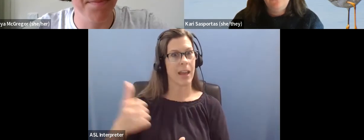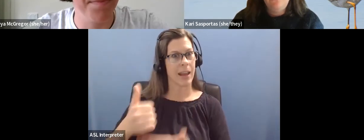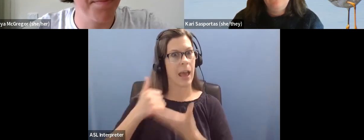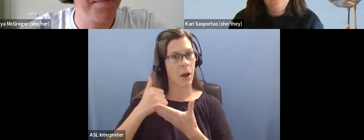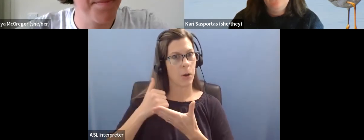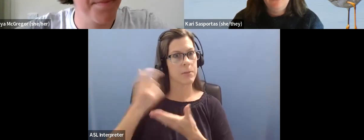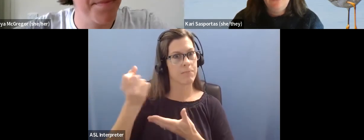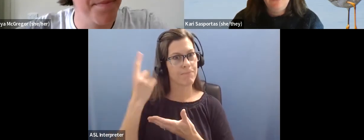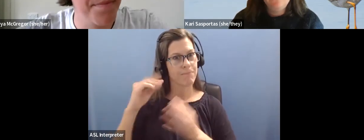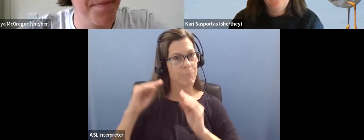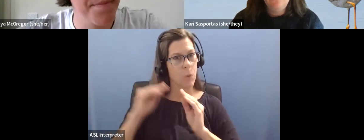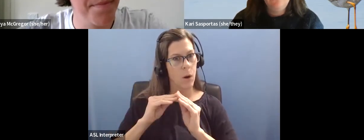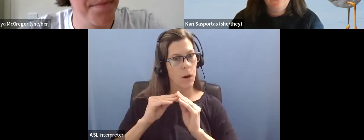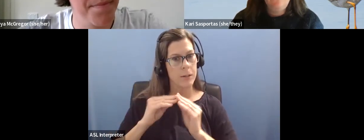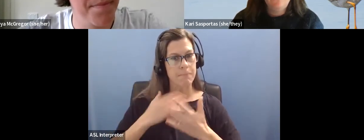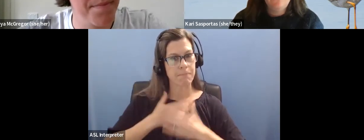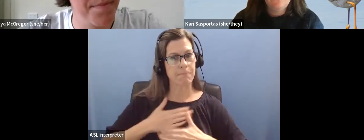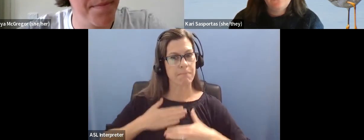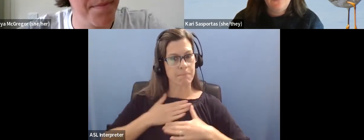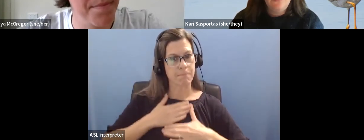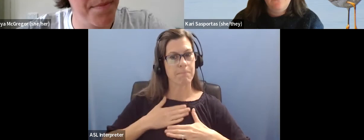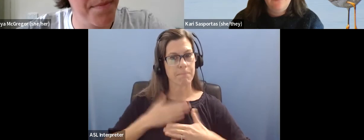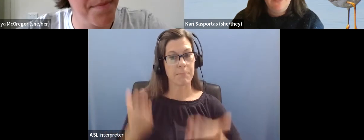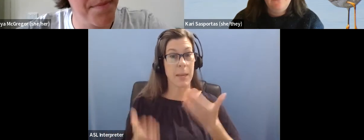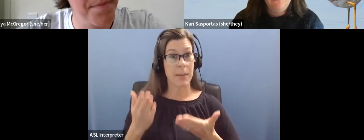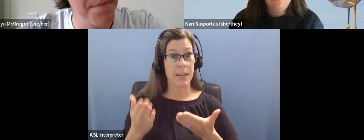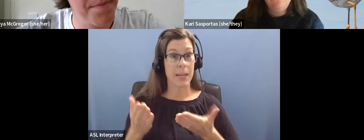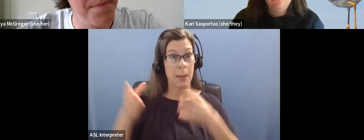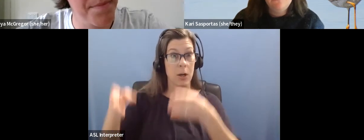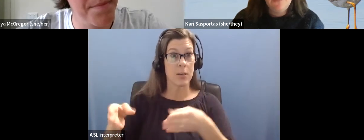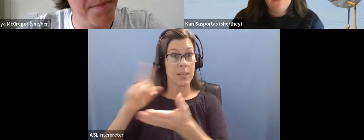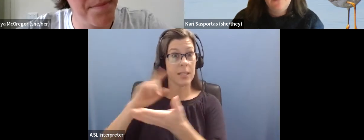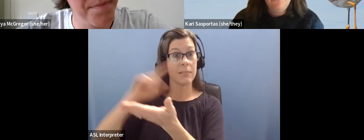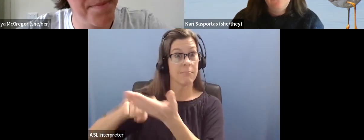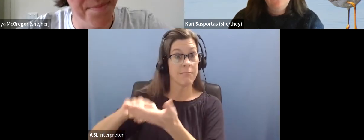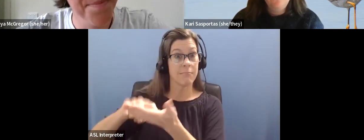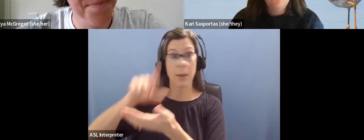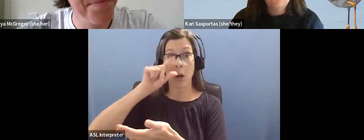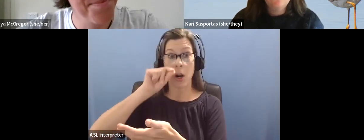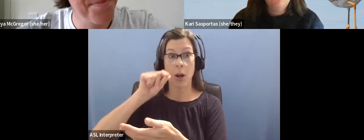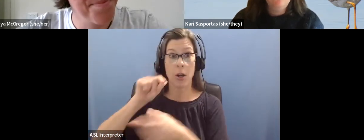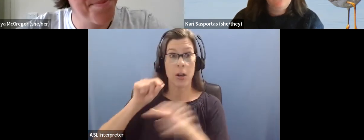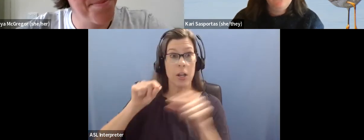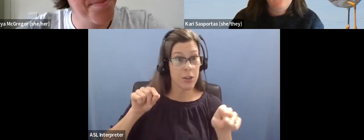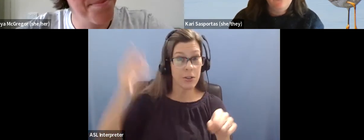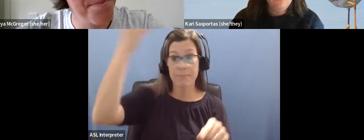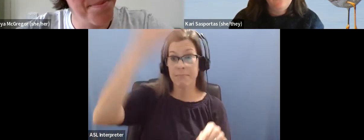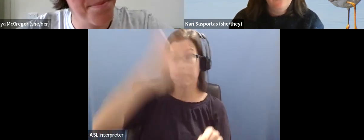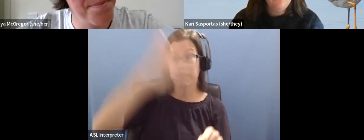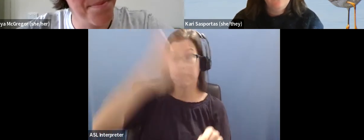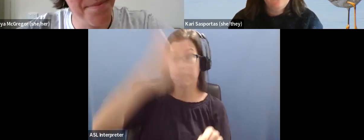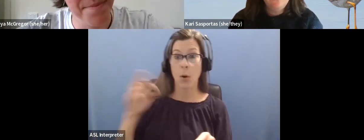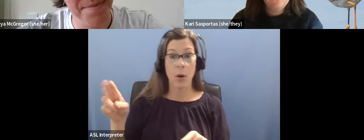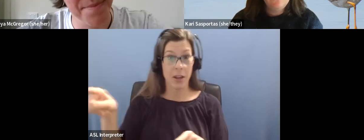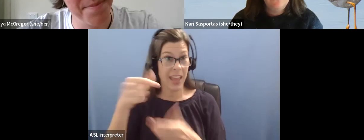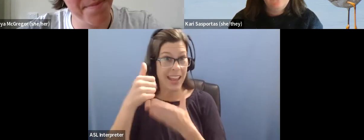Um, you might have someone locate a bird, um, that you didn't know was there, or someone help you identify a bird that